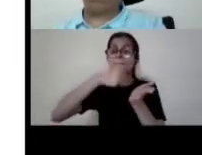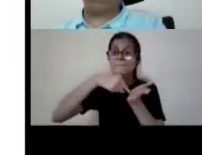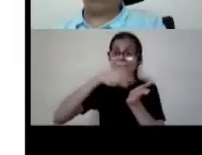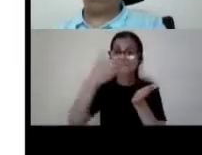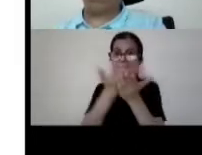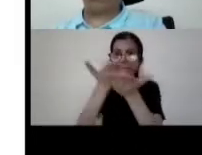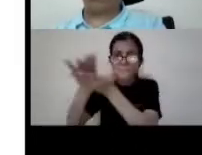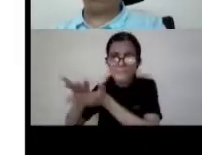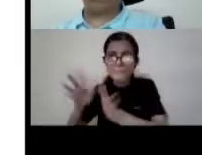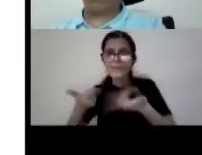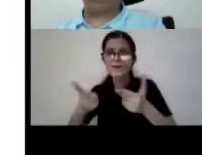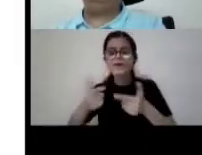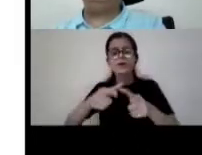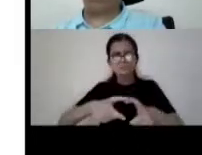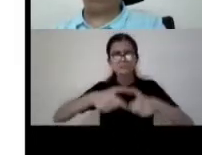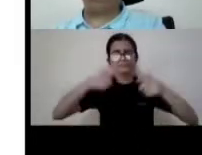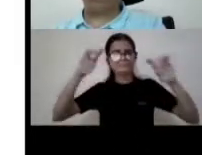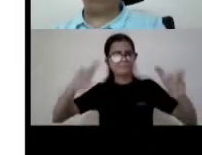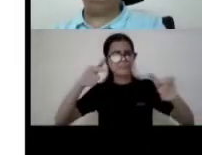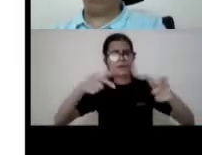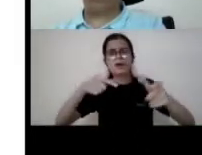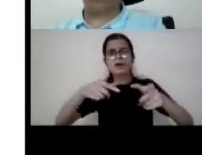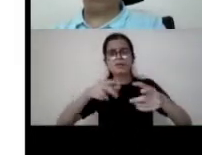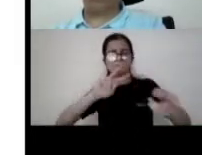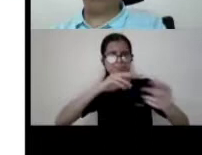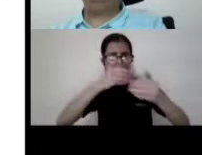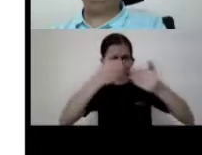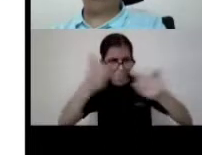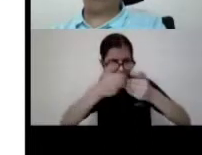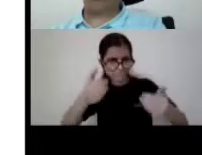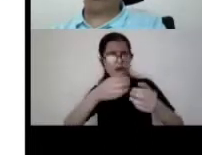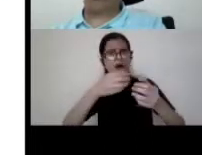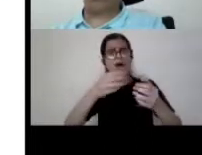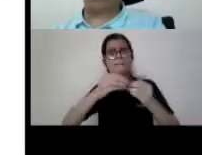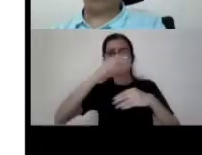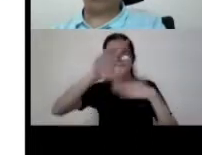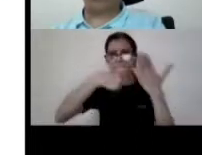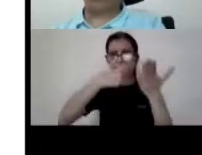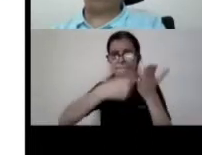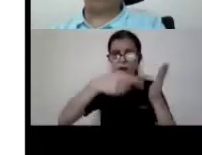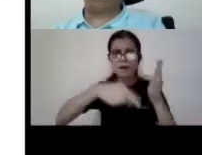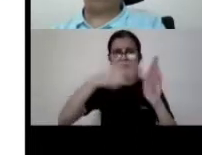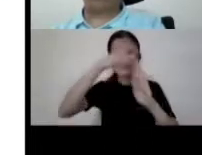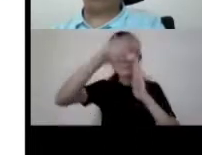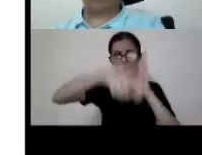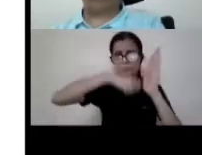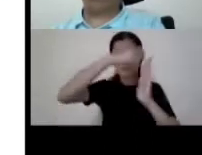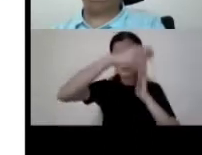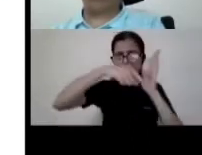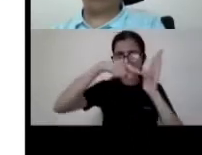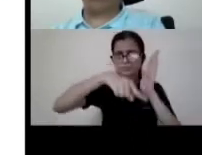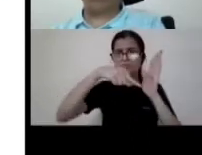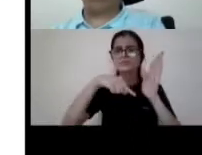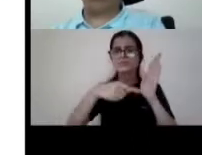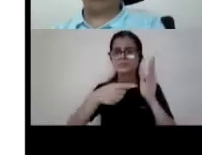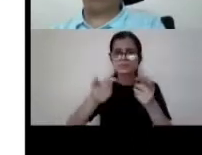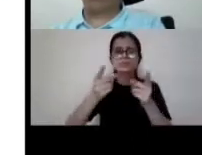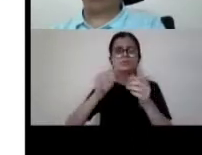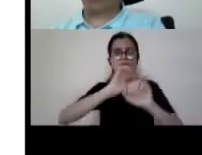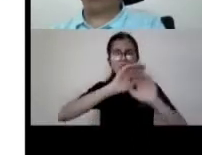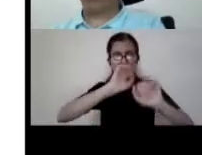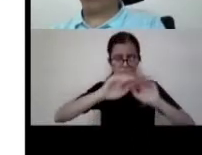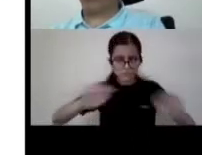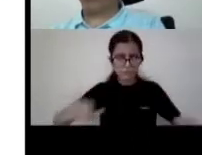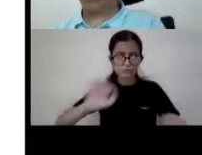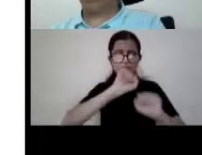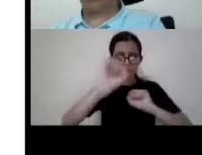made a huge difference in a village in bihar how this project actually enabled a student right there in the village